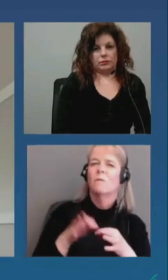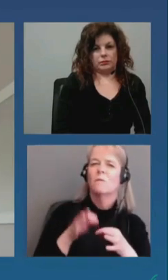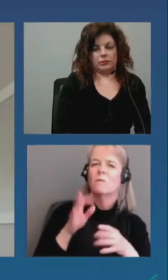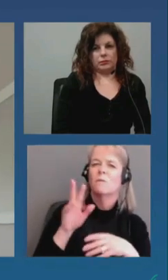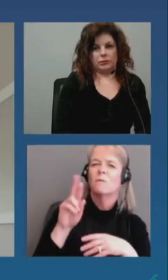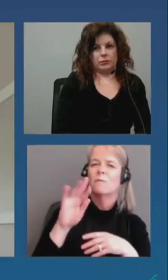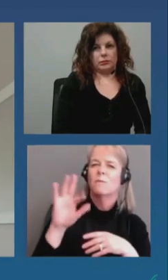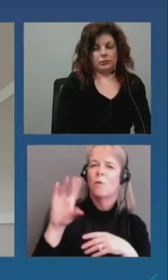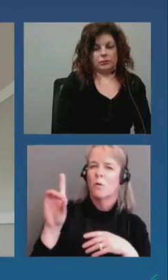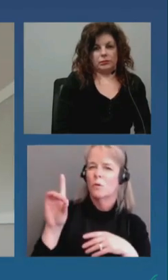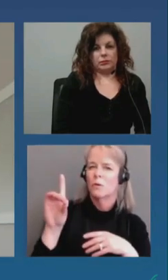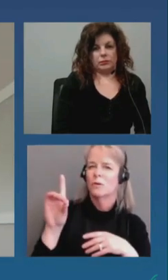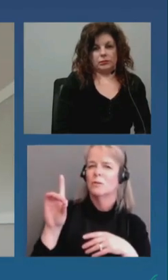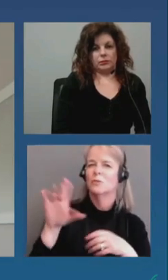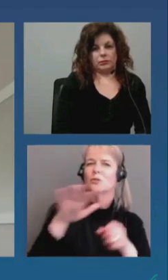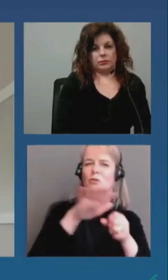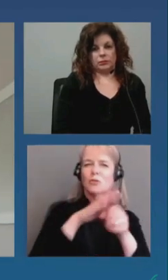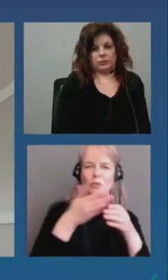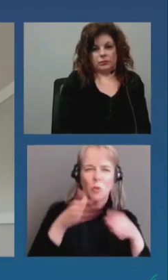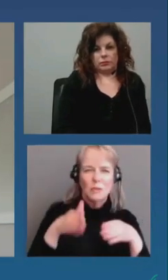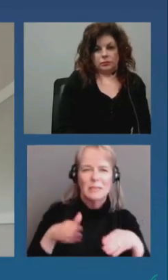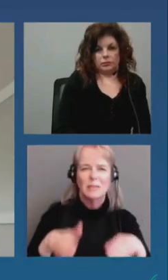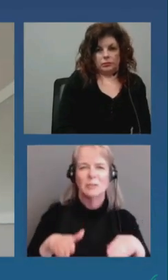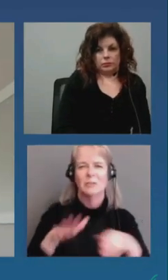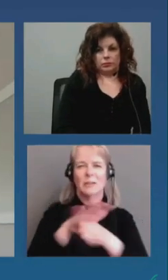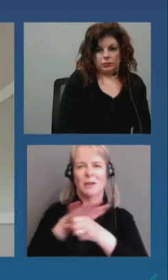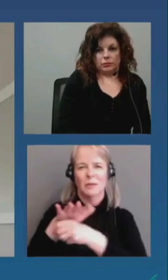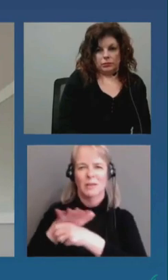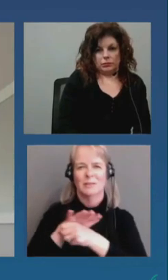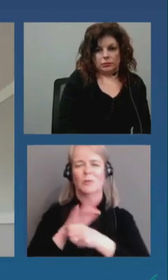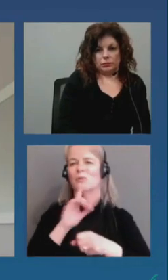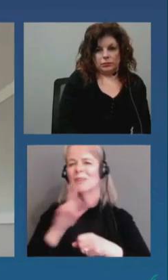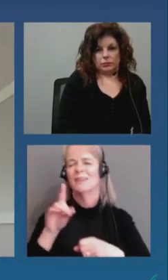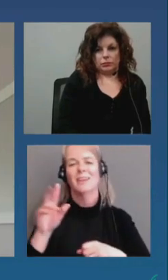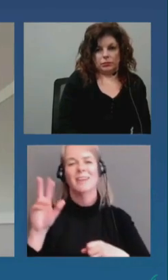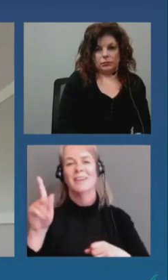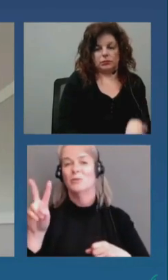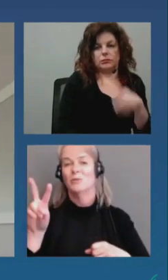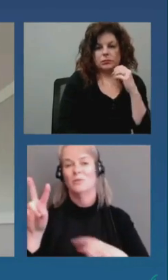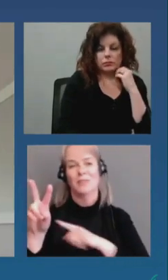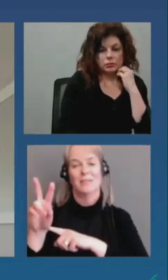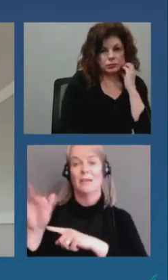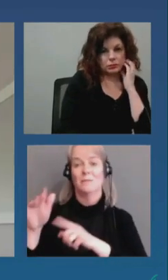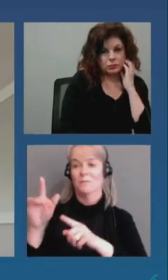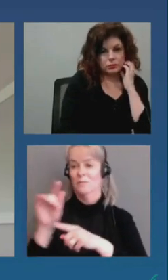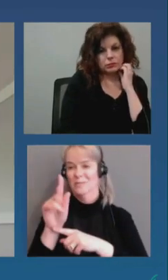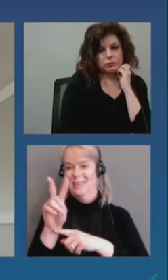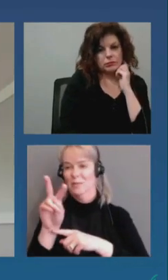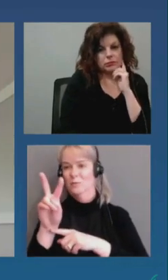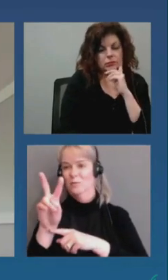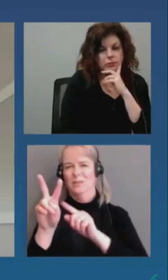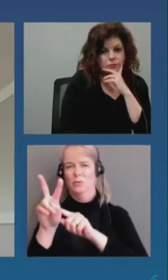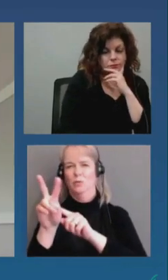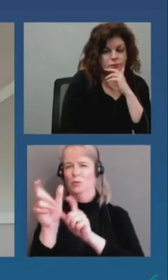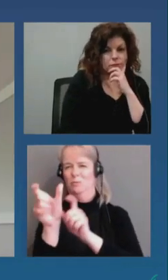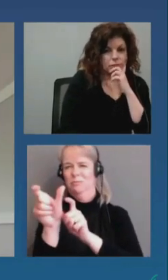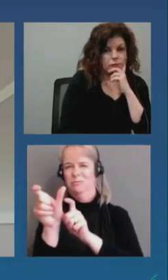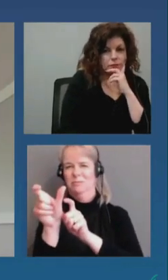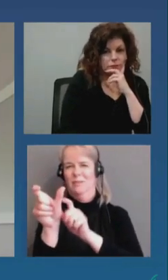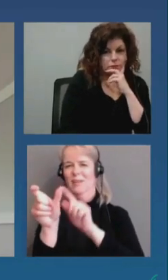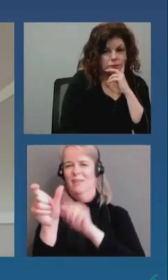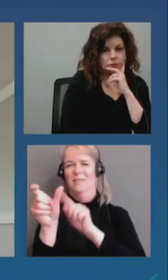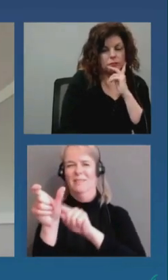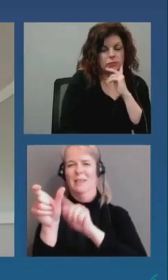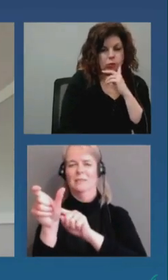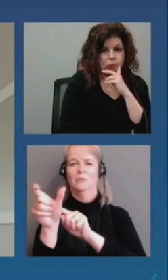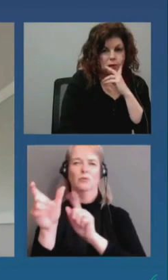Yeah. The first part of the postal code is actually too big. That's right. You're right. You're right. The K2V forward sortation area is what